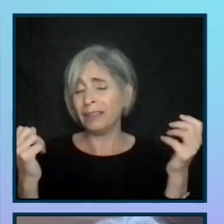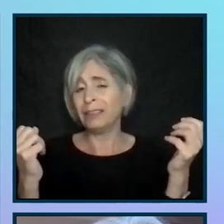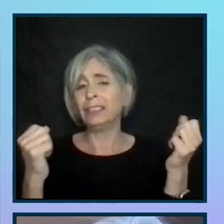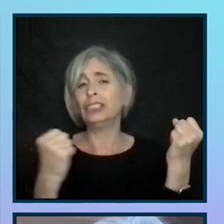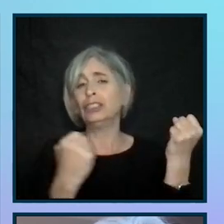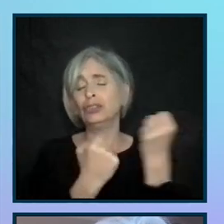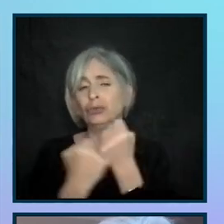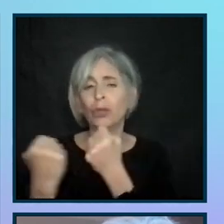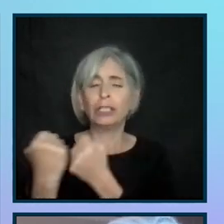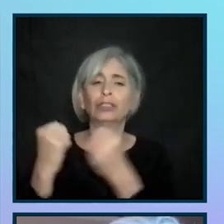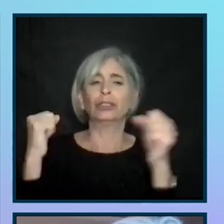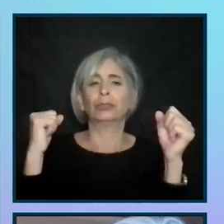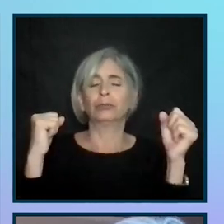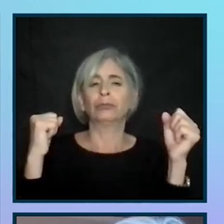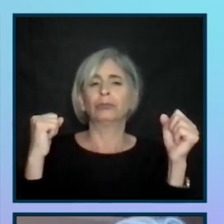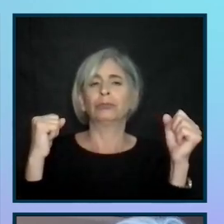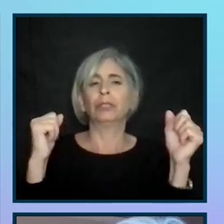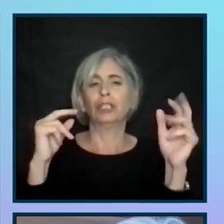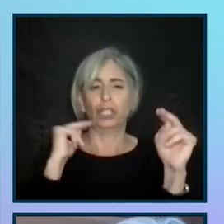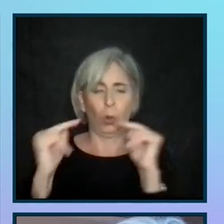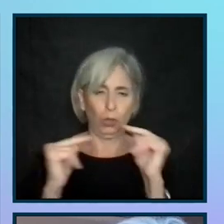talking about media strategies.